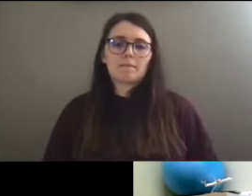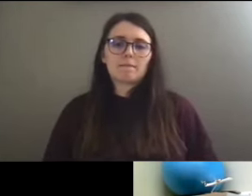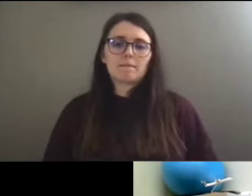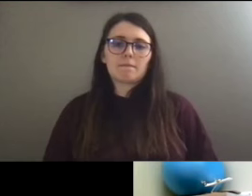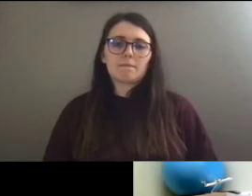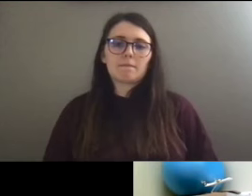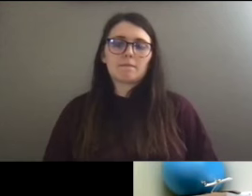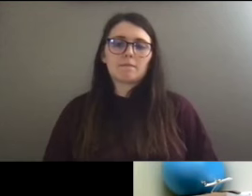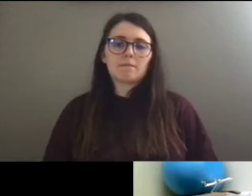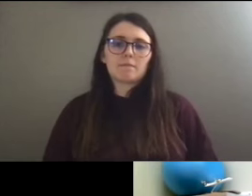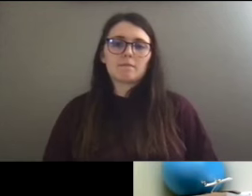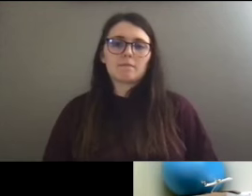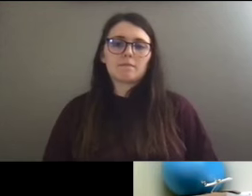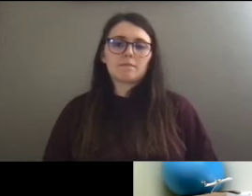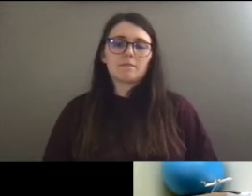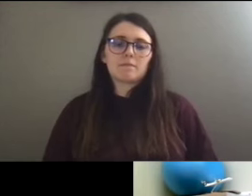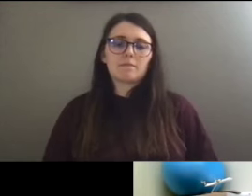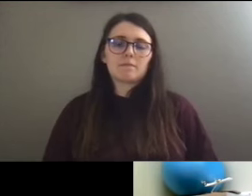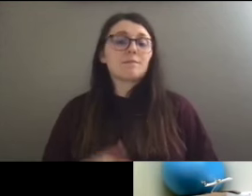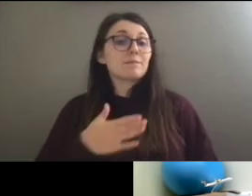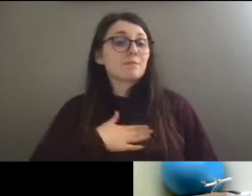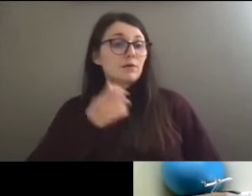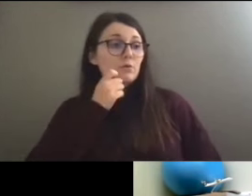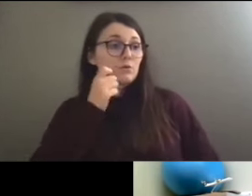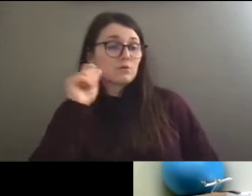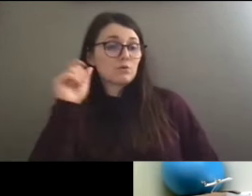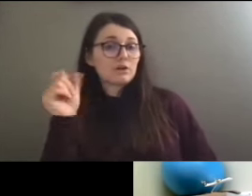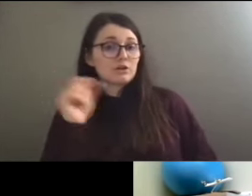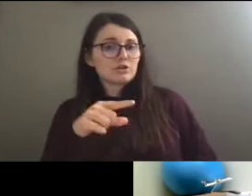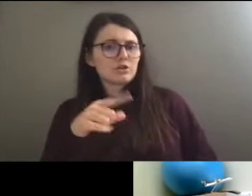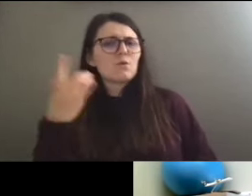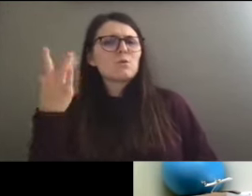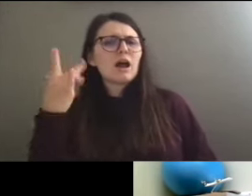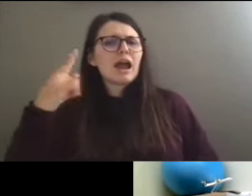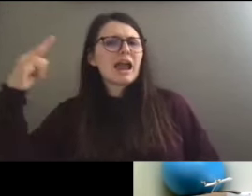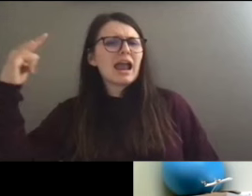Her name's Steve. My question is, why were airports made?